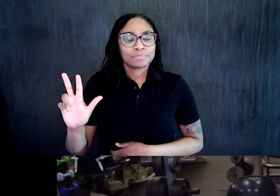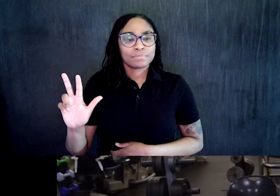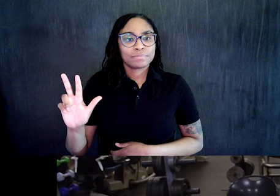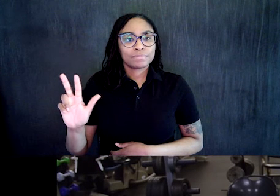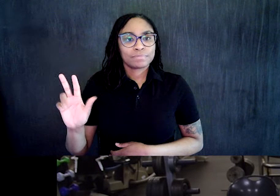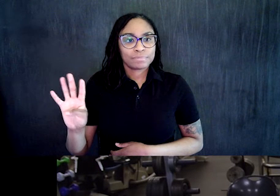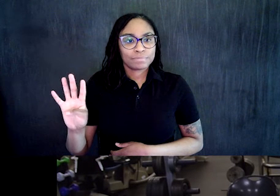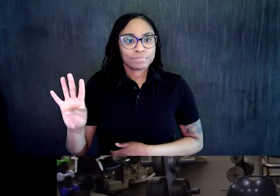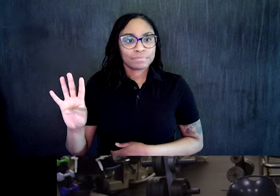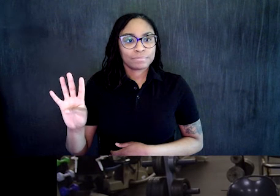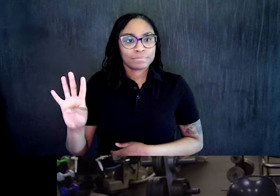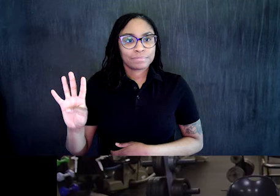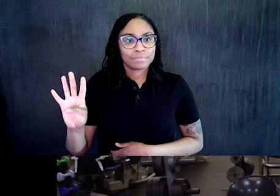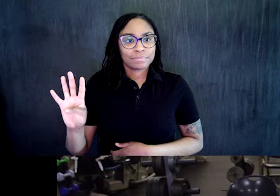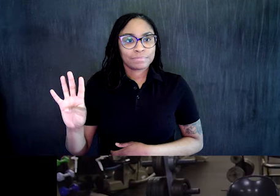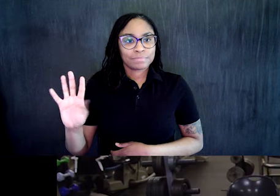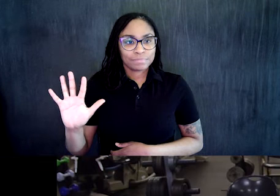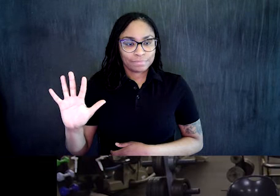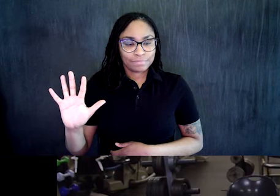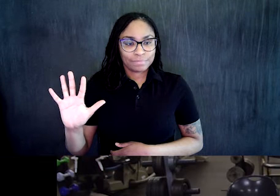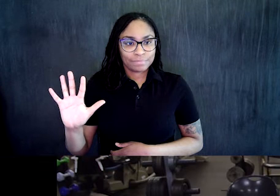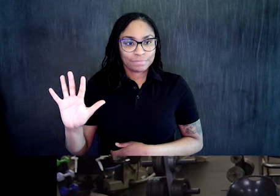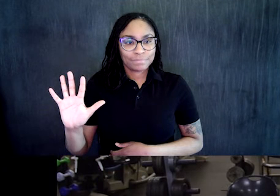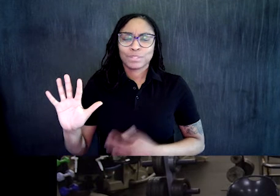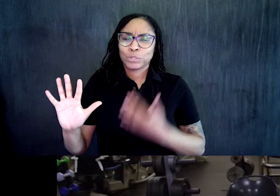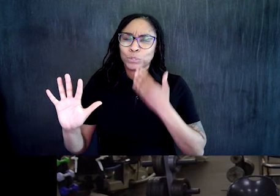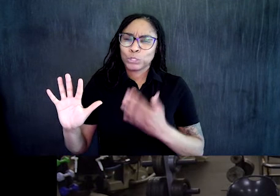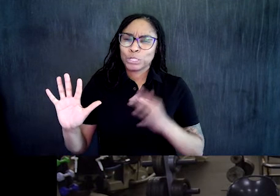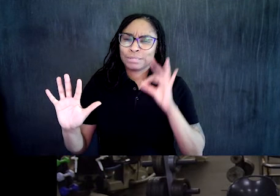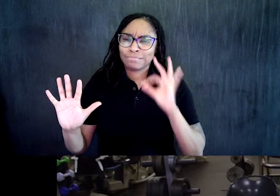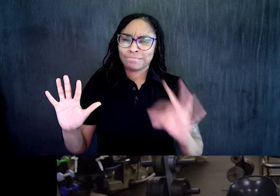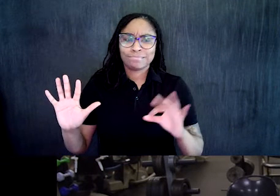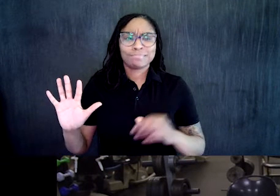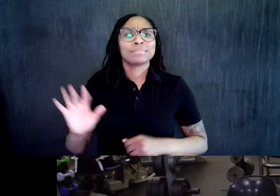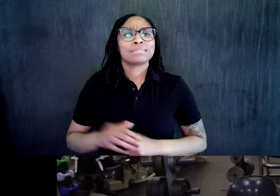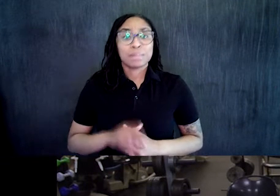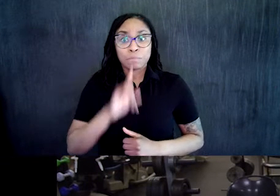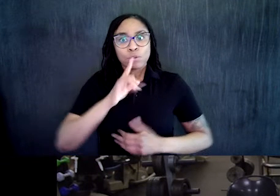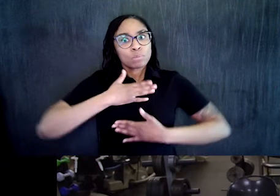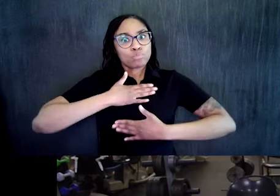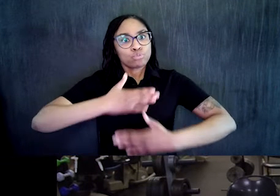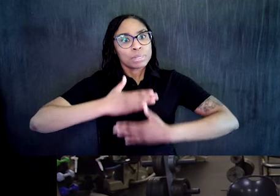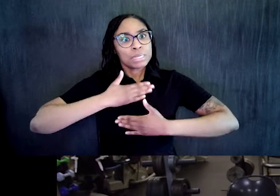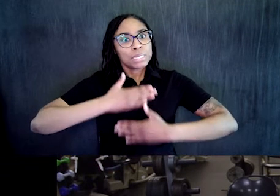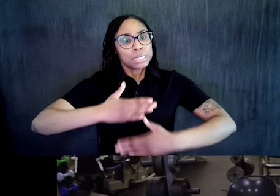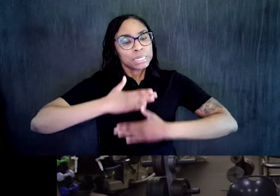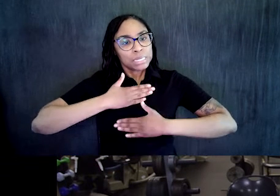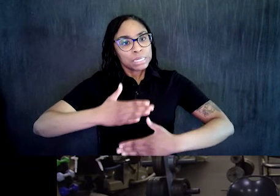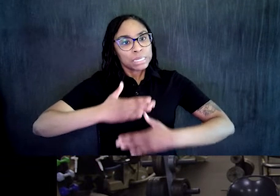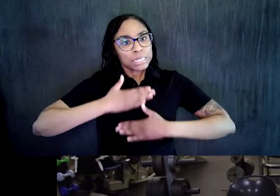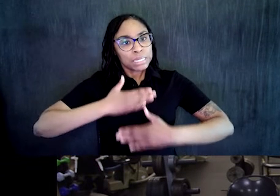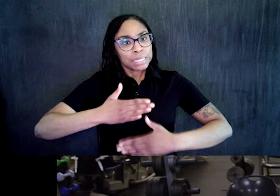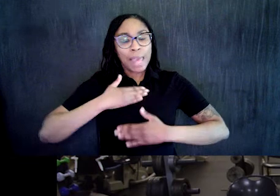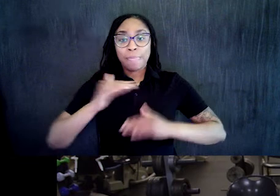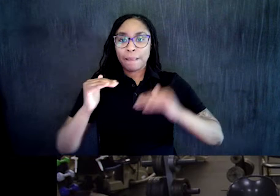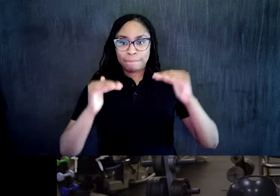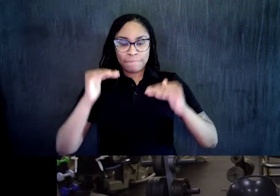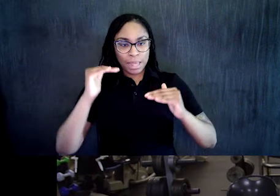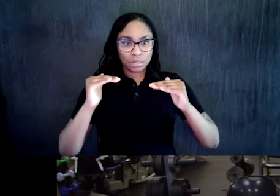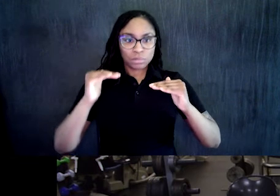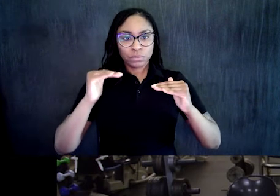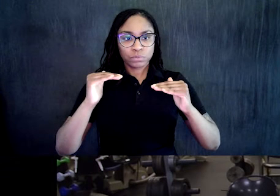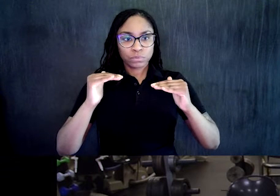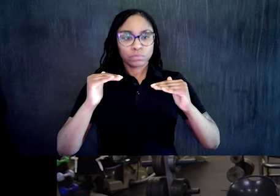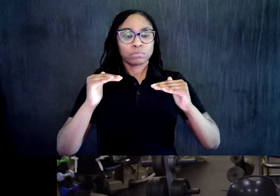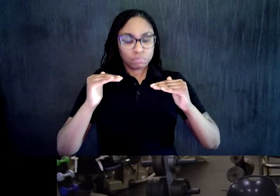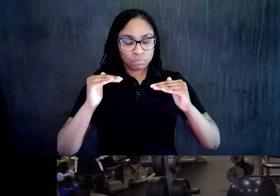Okay? So from the side, we're going angle back. We're go back just a little bit. You should feel that right here. And that glute will get tired out pretty quickly.